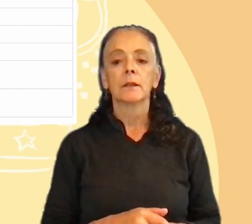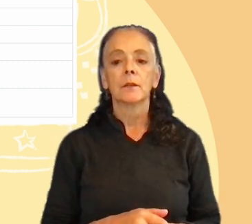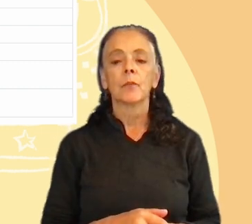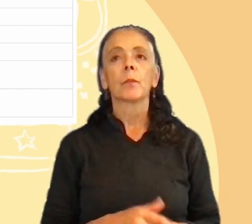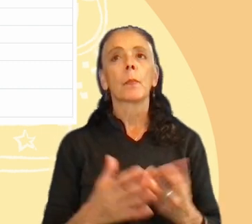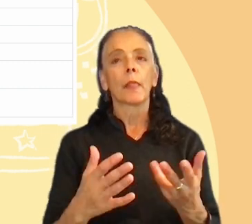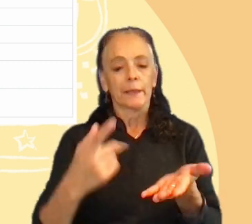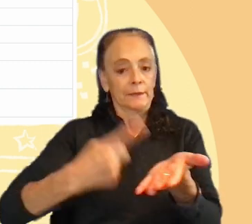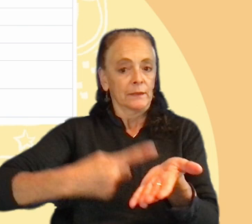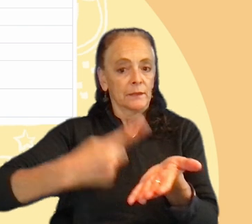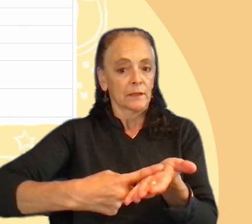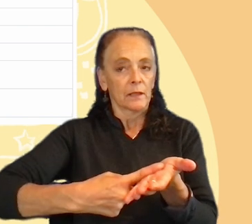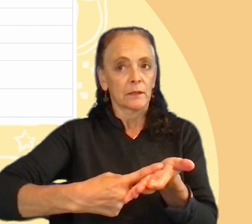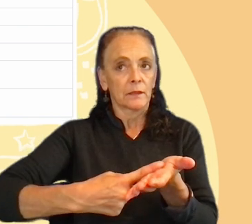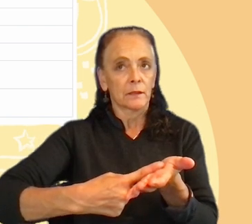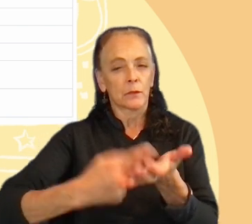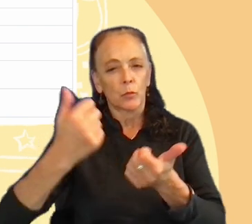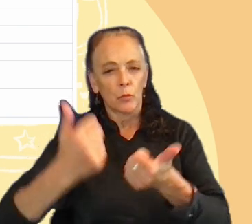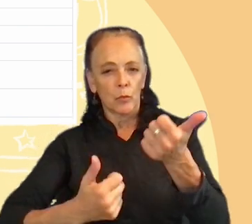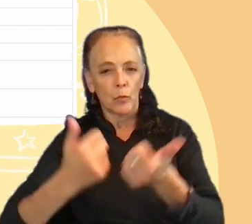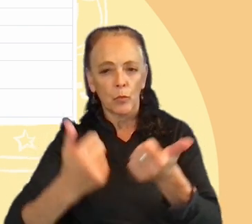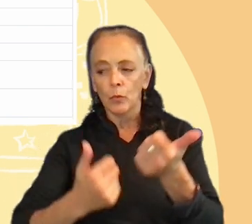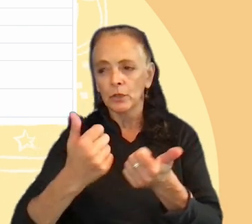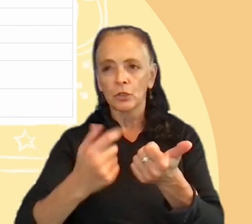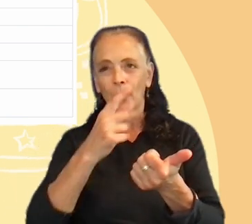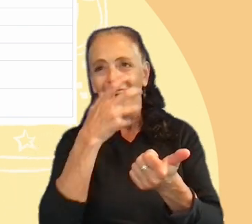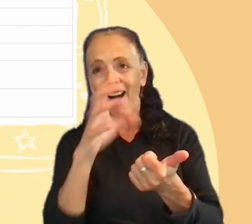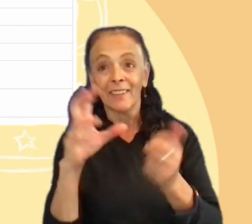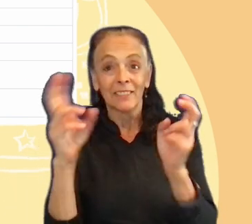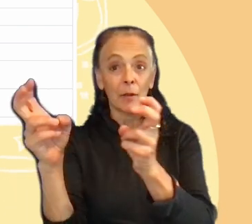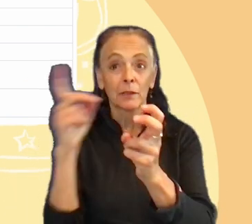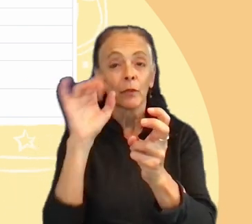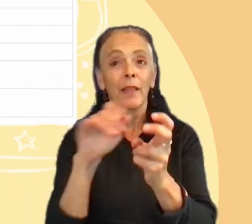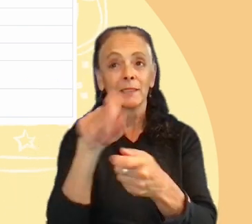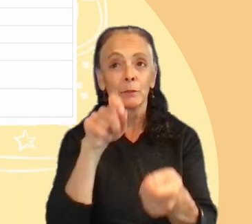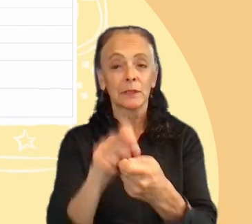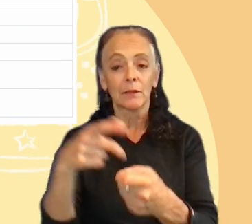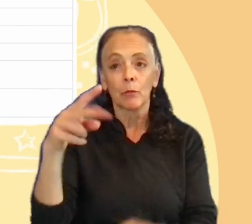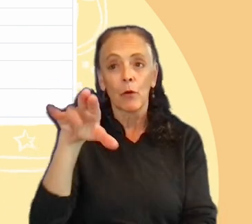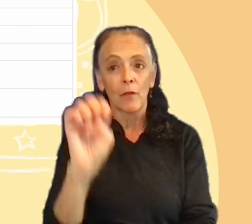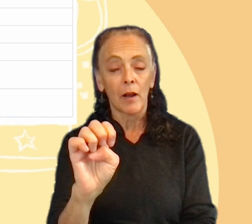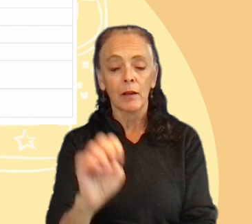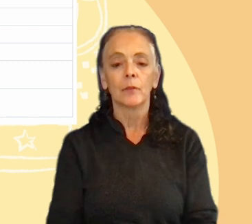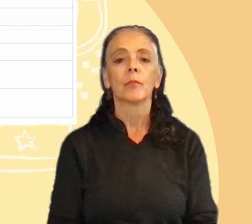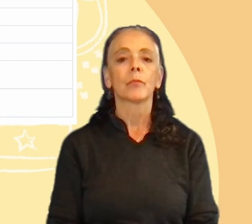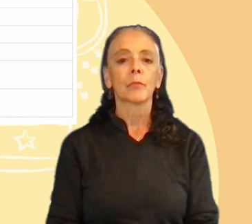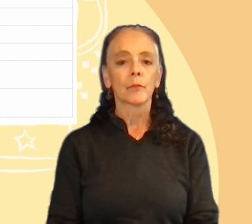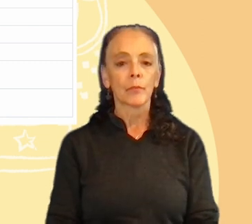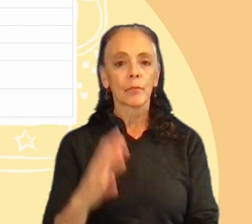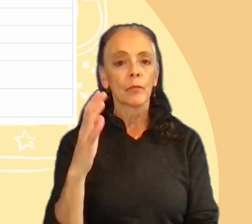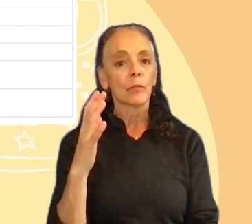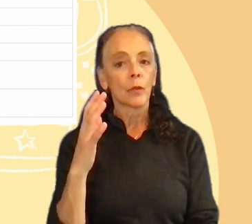discuss which were the hot topics for that specific profile. So, we would see the